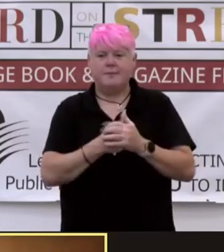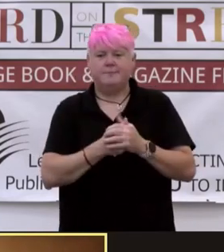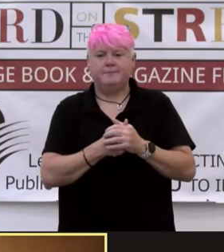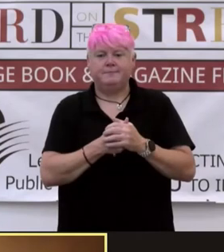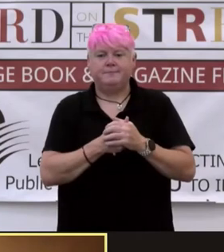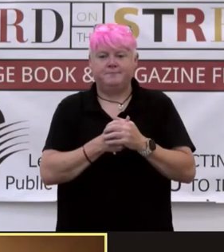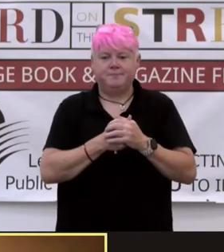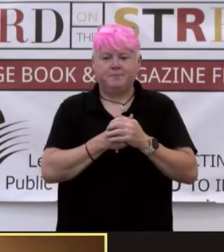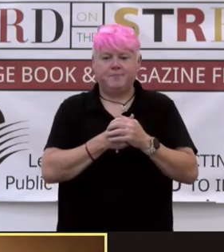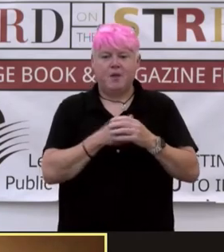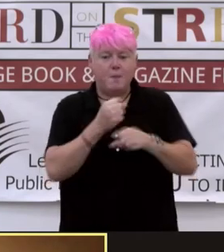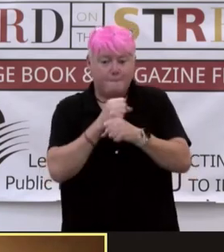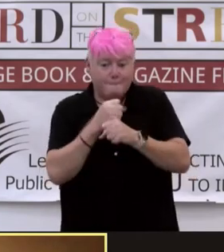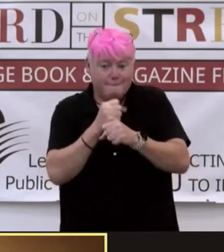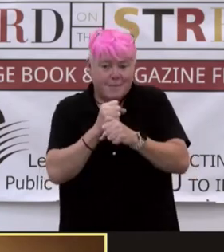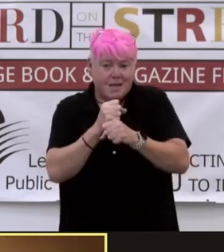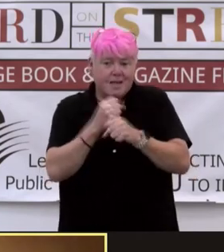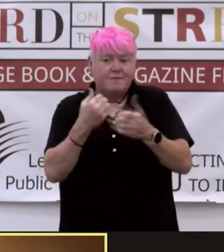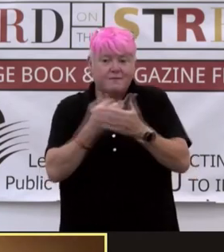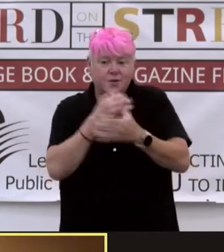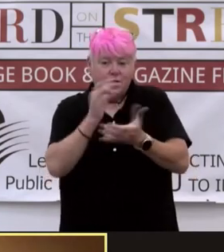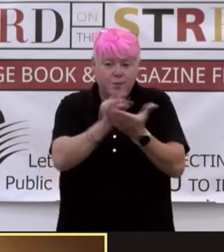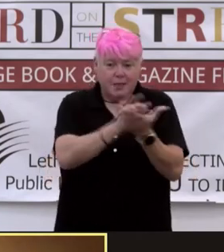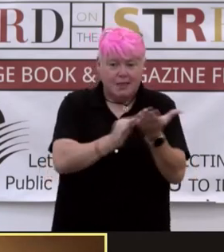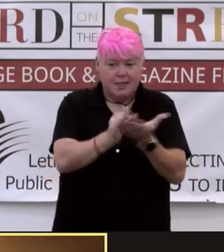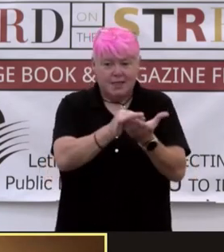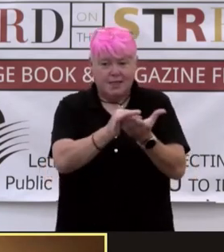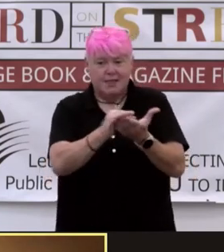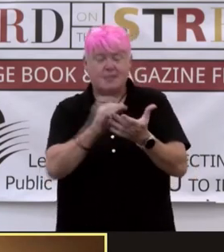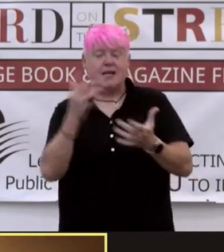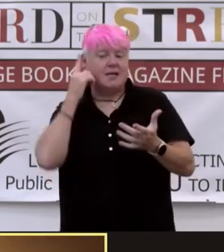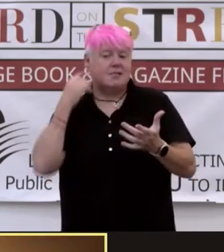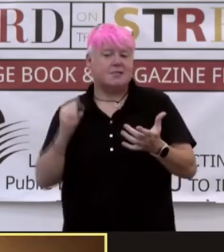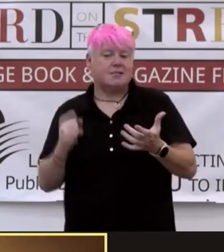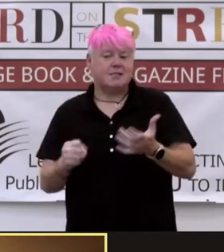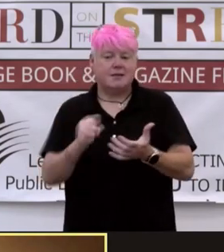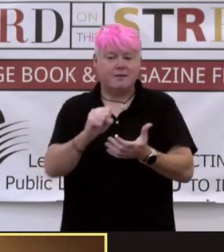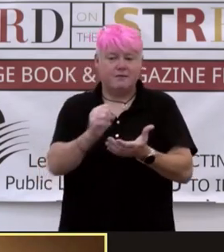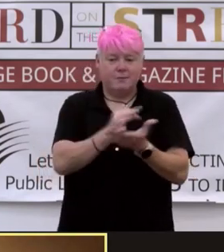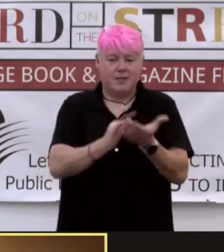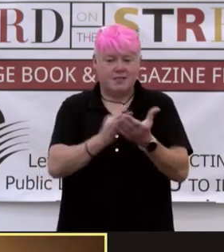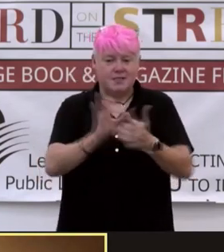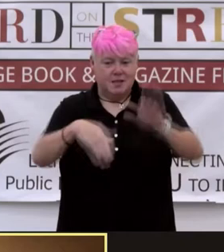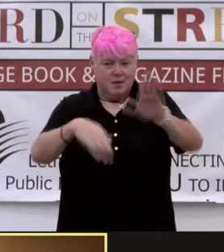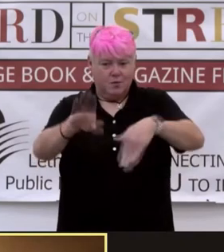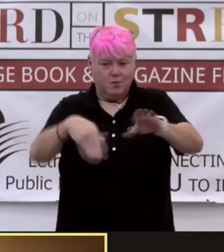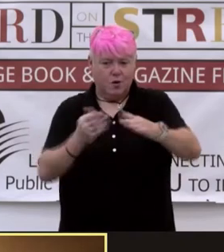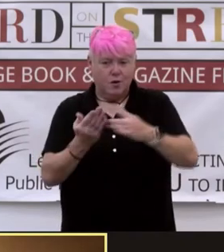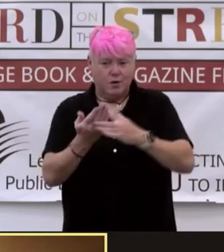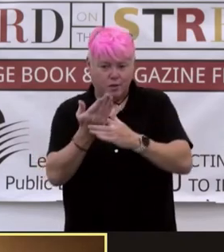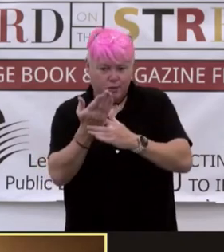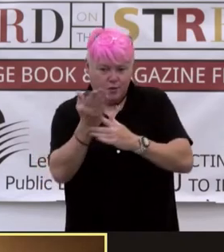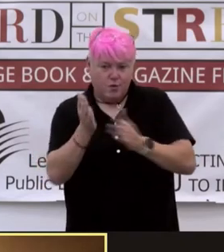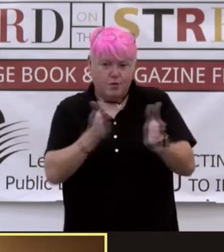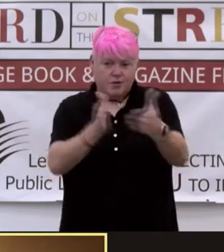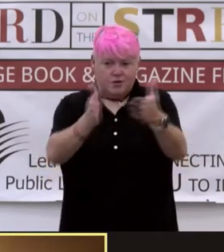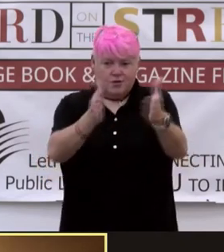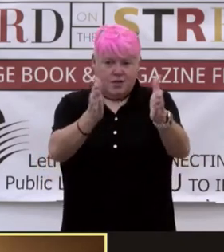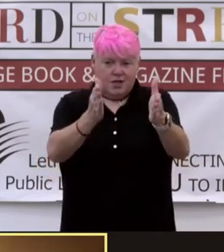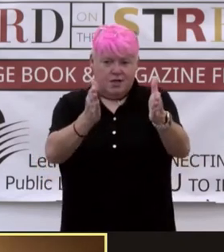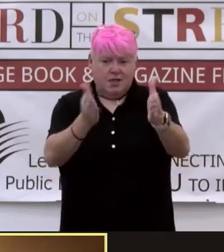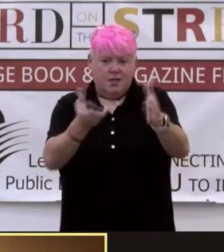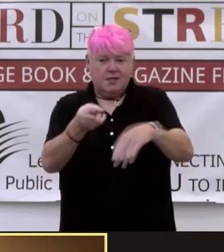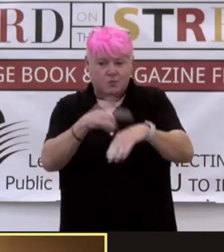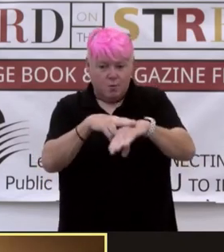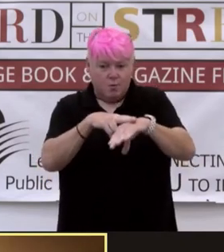Made of blue beads and silver pieces. They walk through a street that is perfectly ordinary except for the